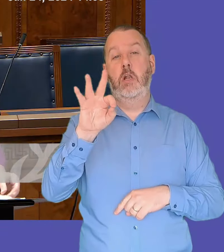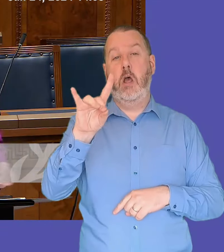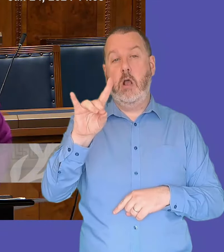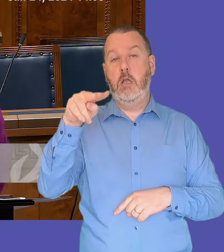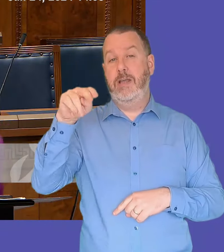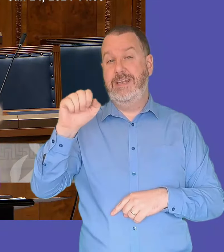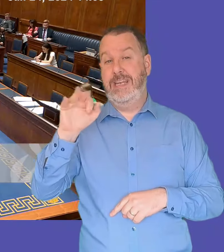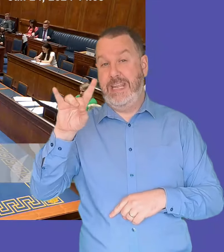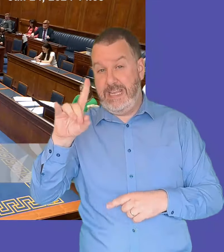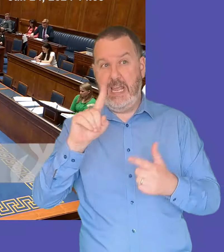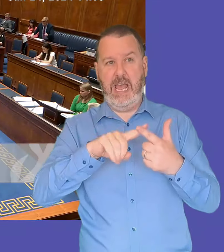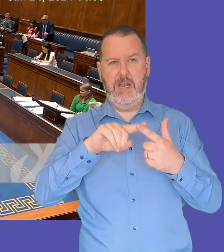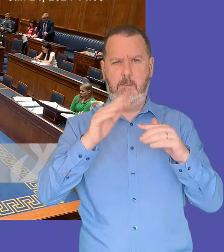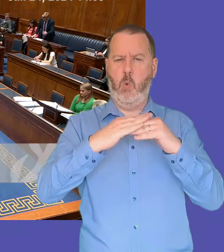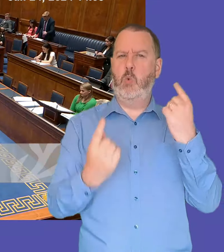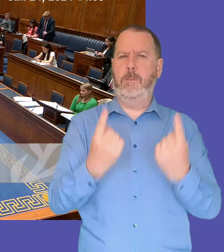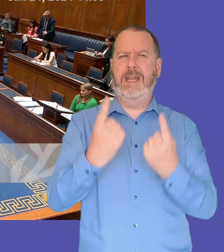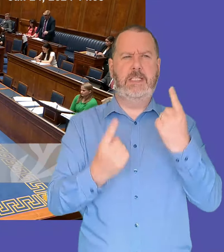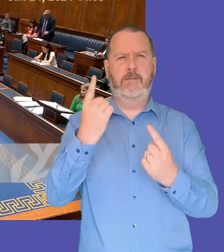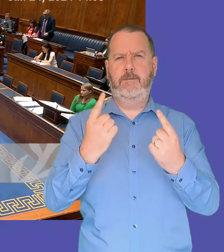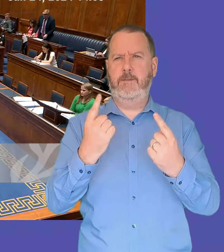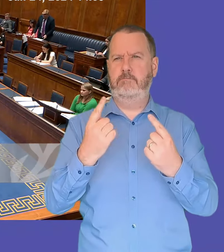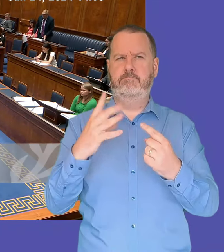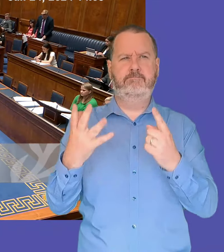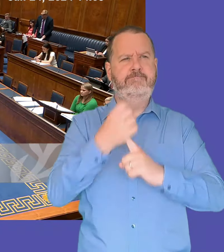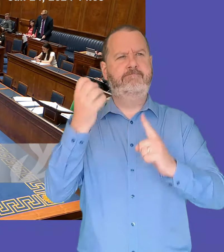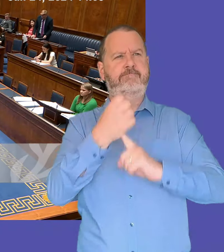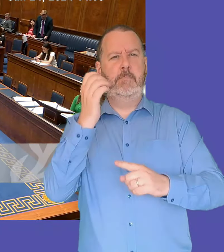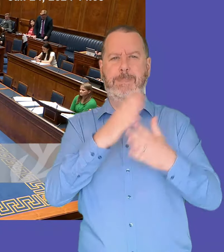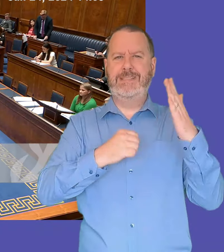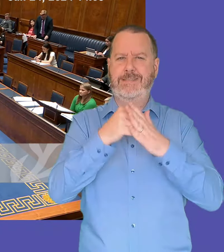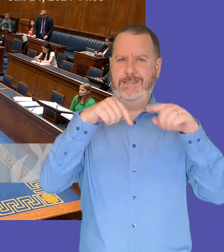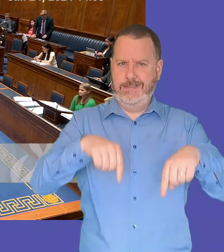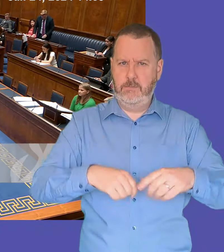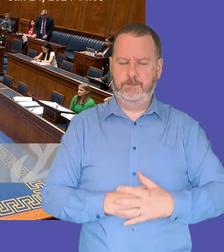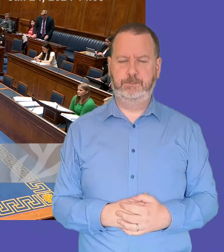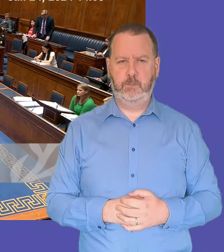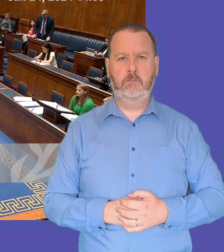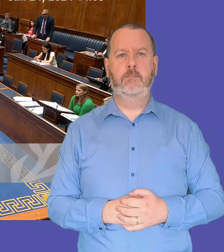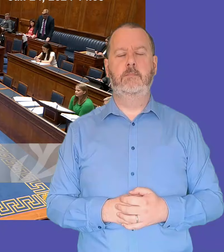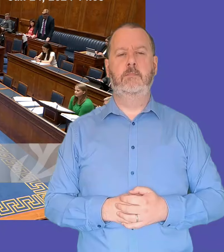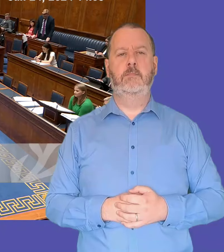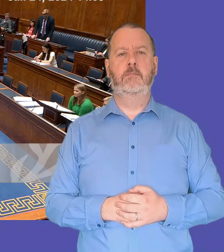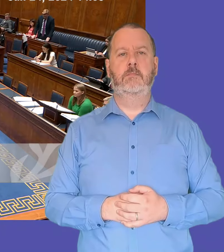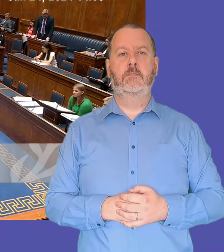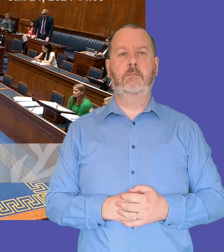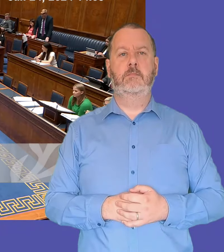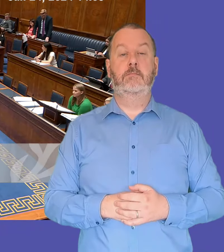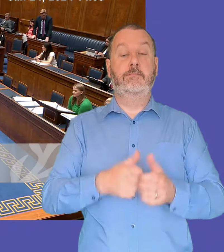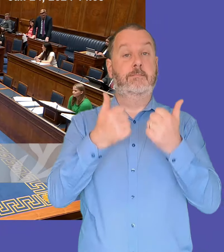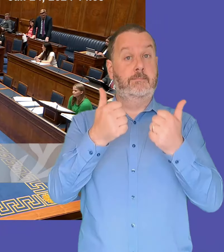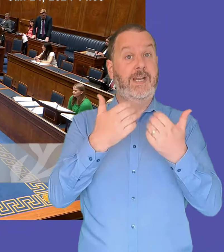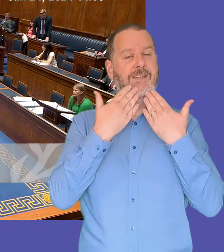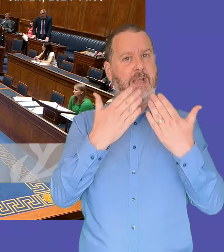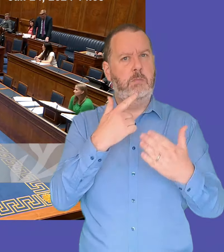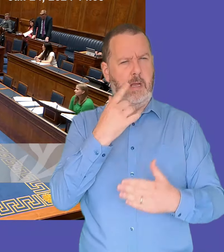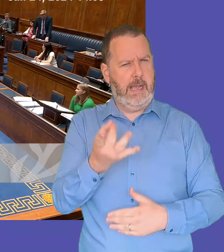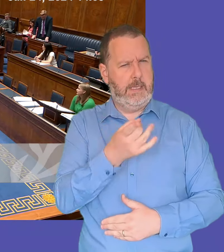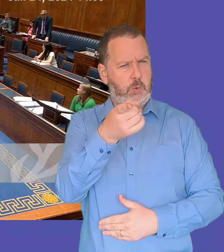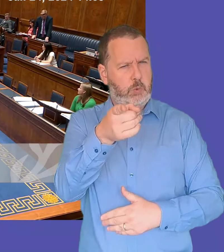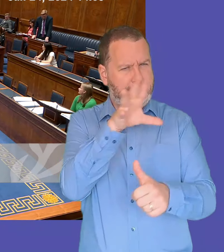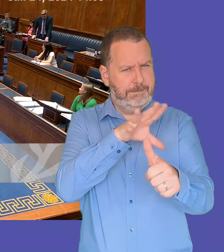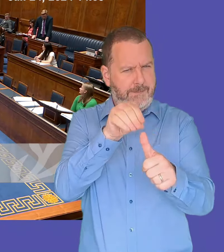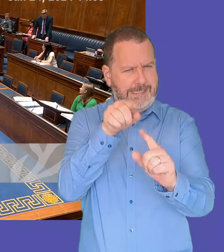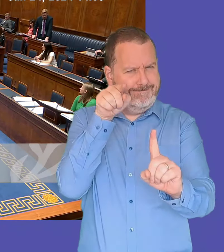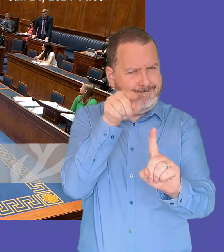thank you speaker i asked the minister specifically in relation to uh housing and whether it'll be a standalone